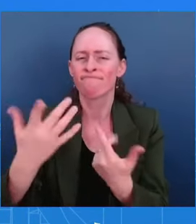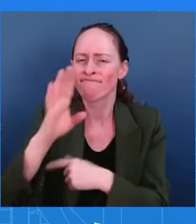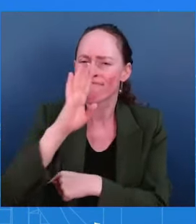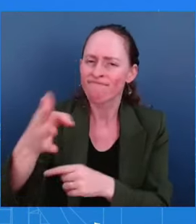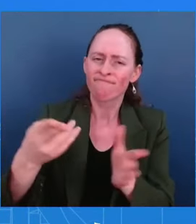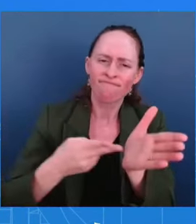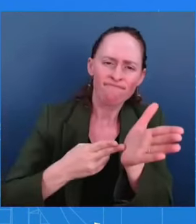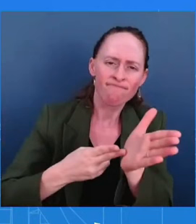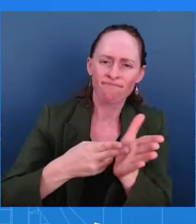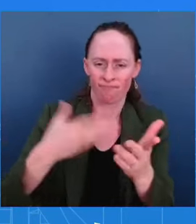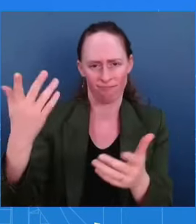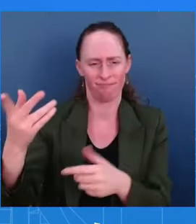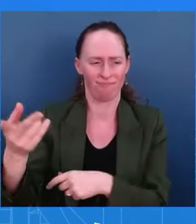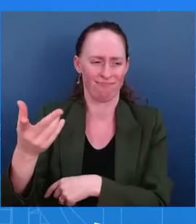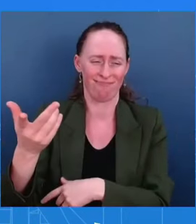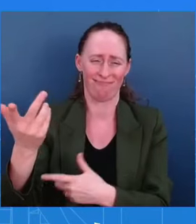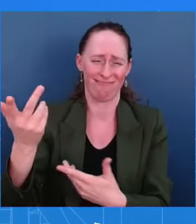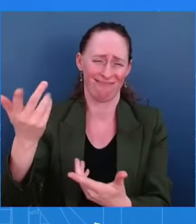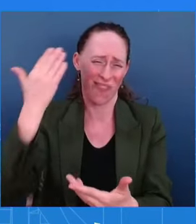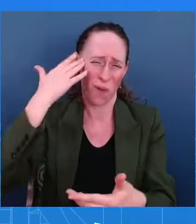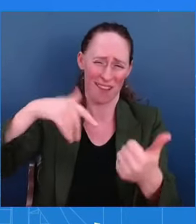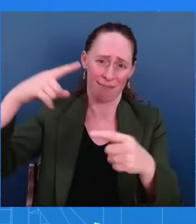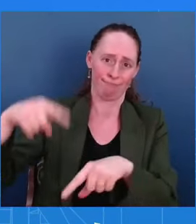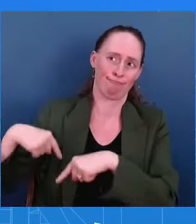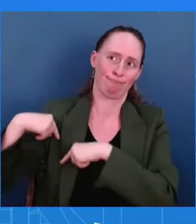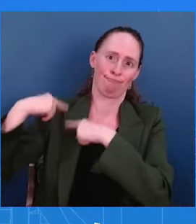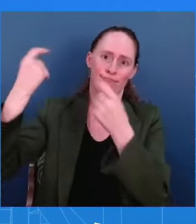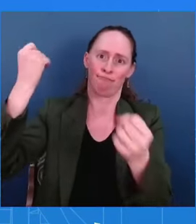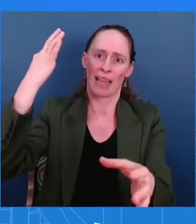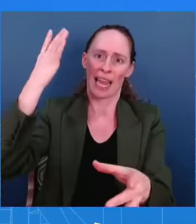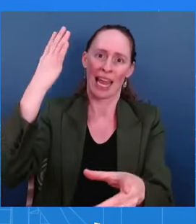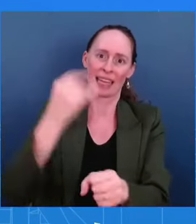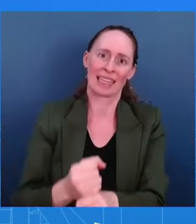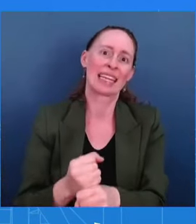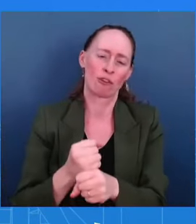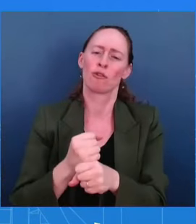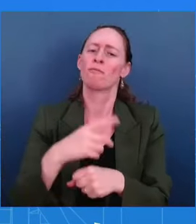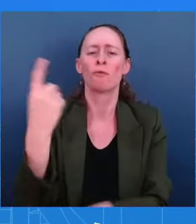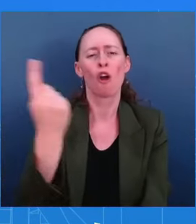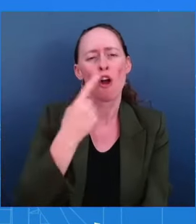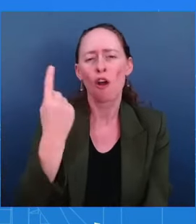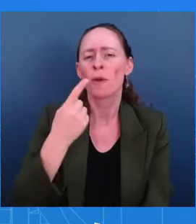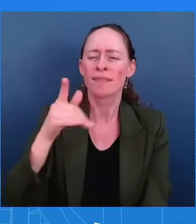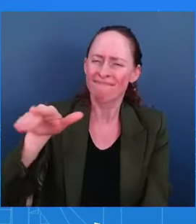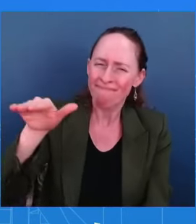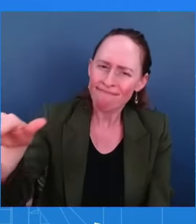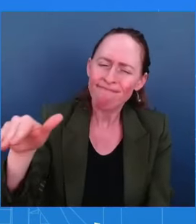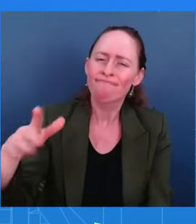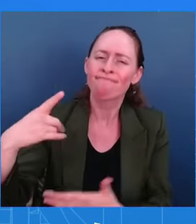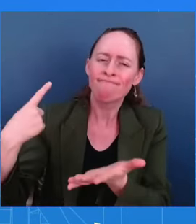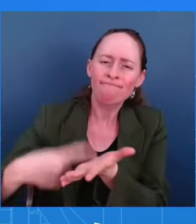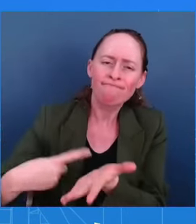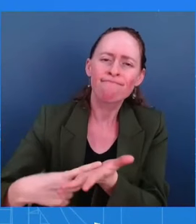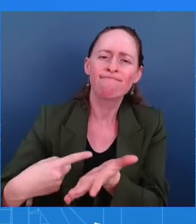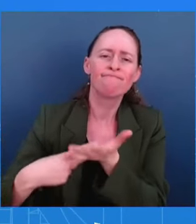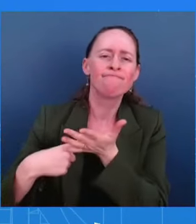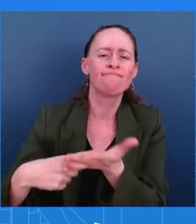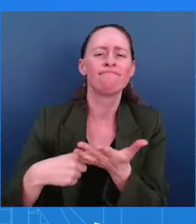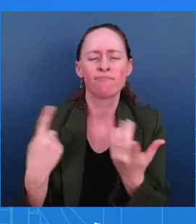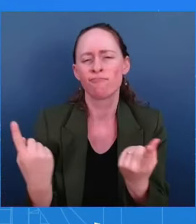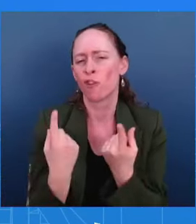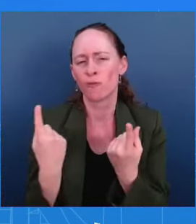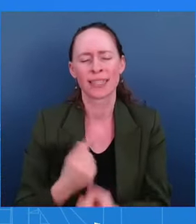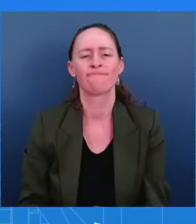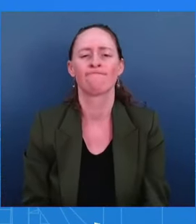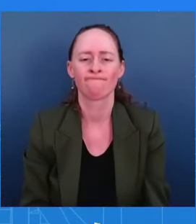he makes his concerns very plainly known. But for all the things that those two gents may not